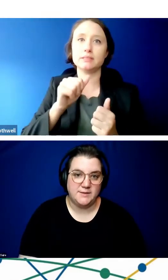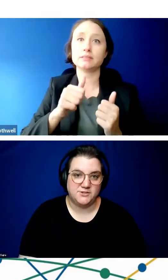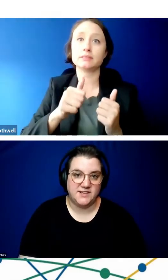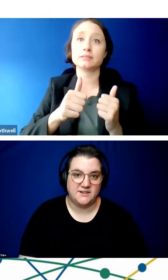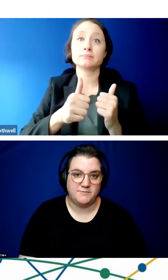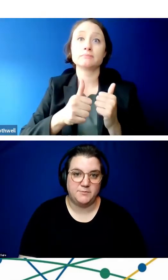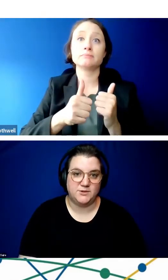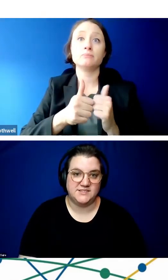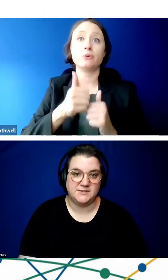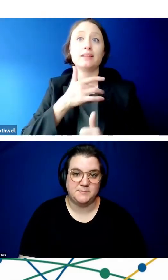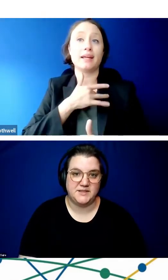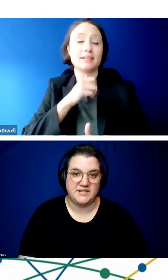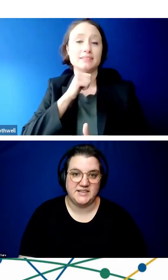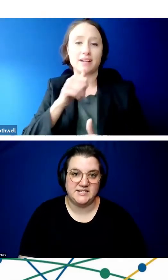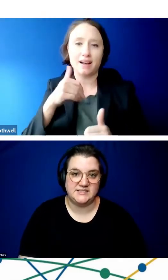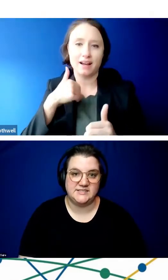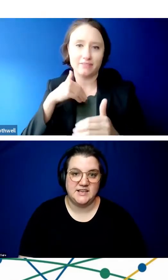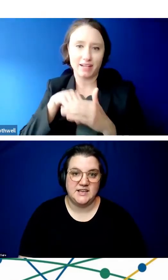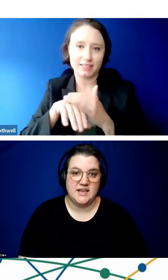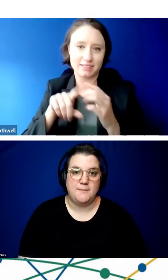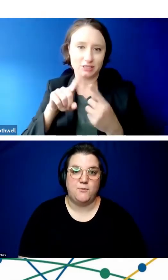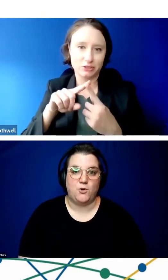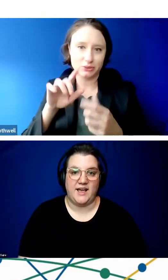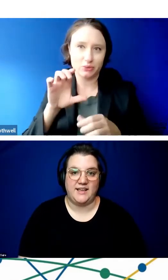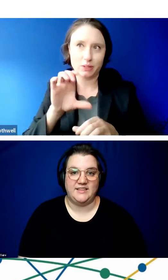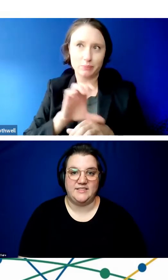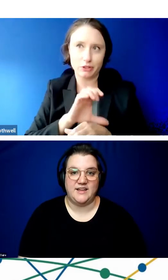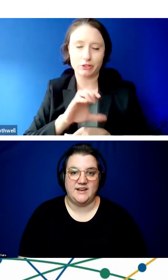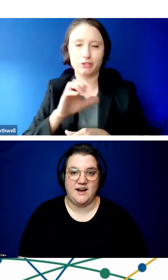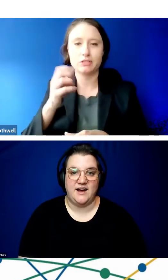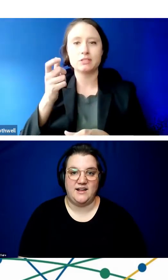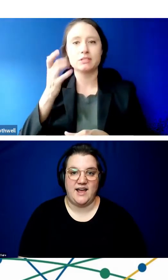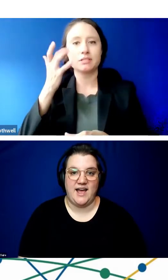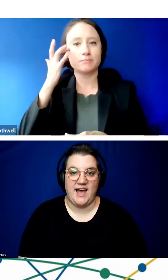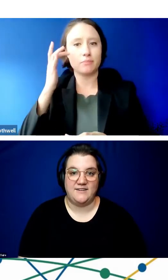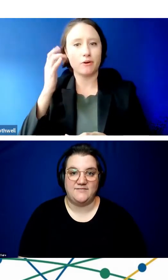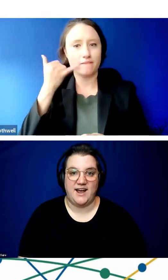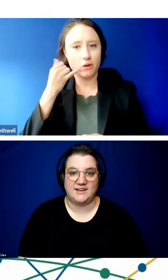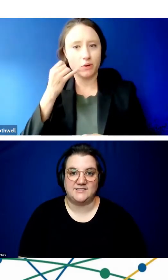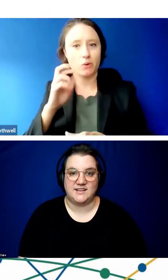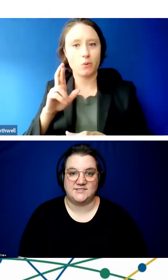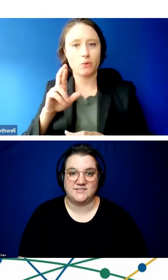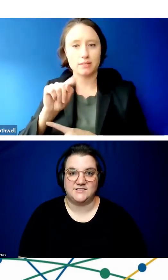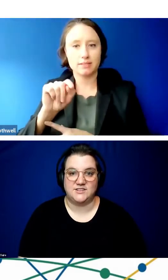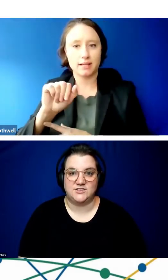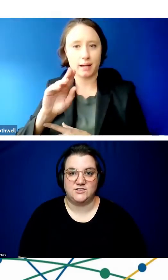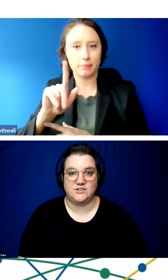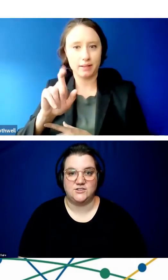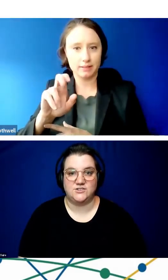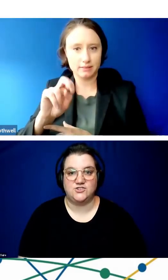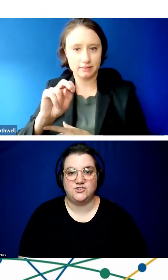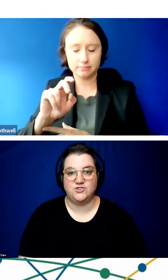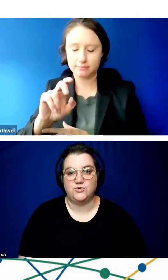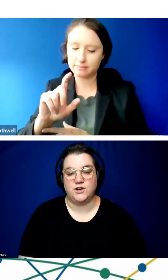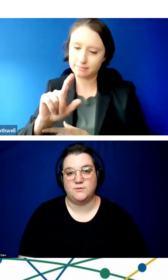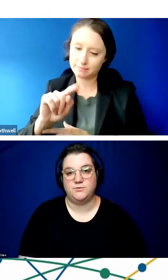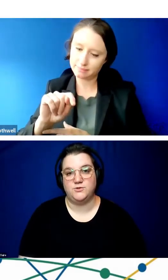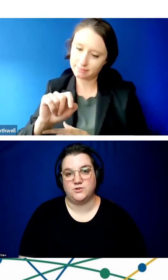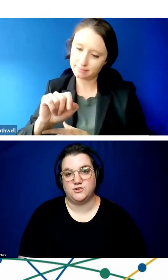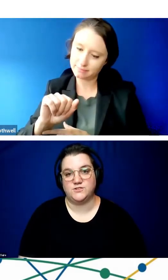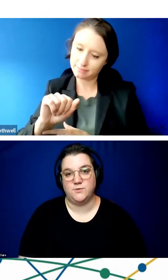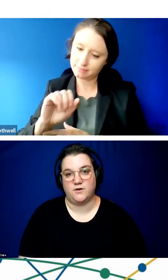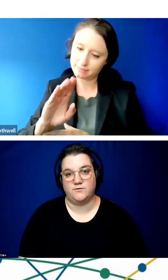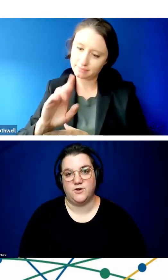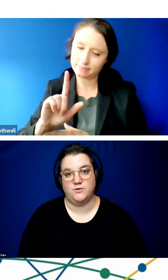said 20% of people with disabilities more likely than not have access to a